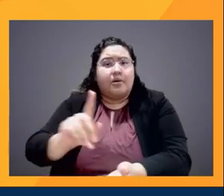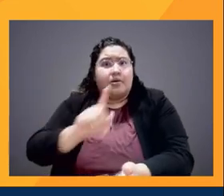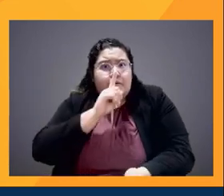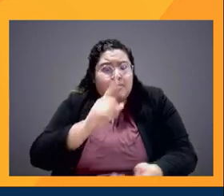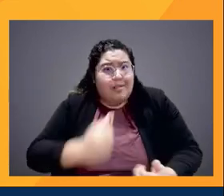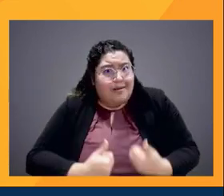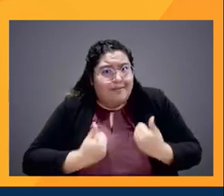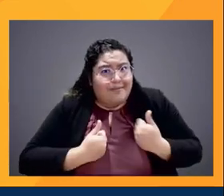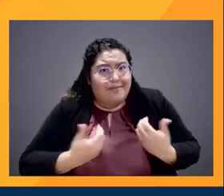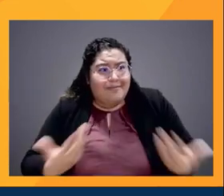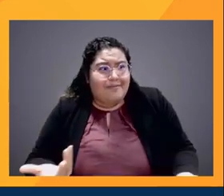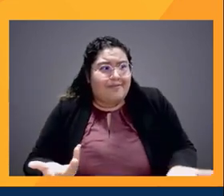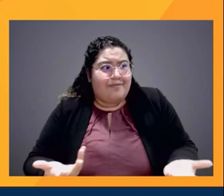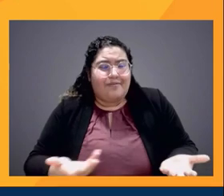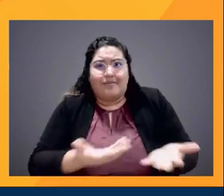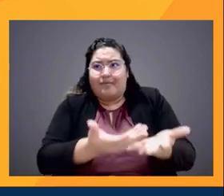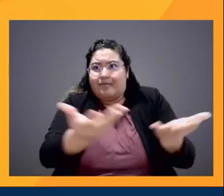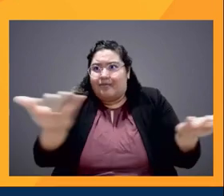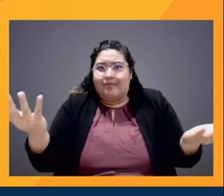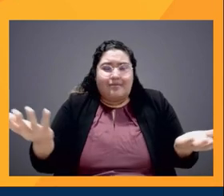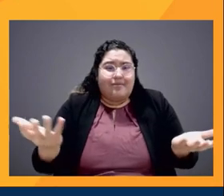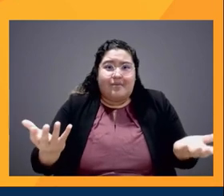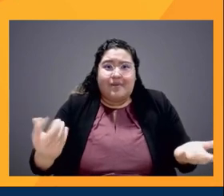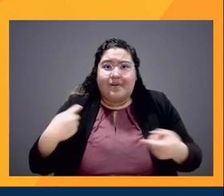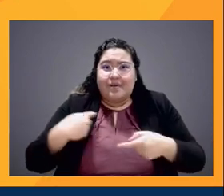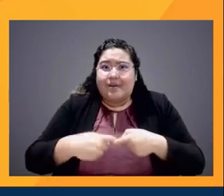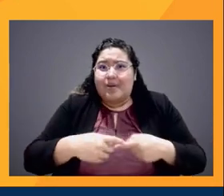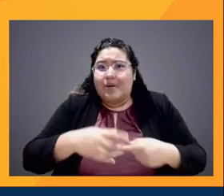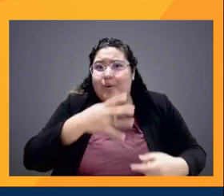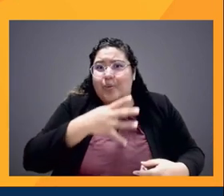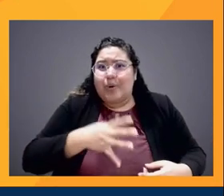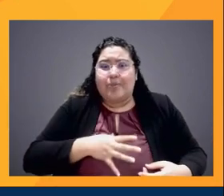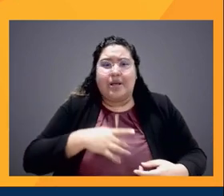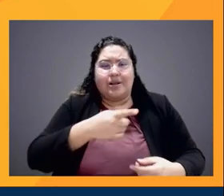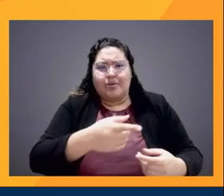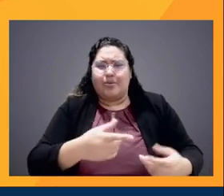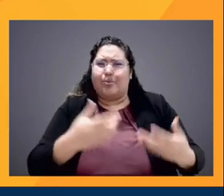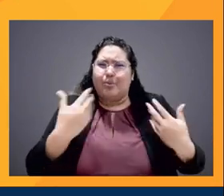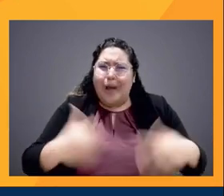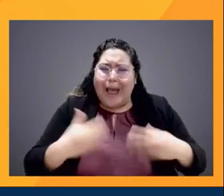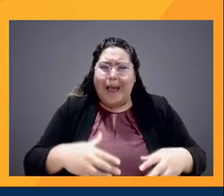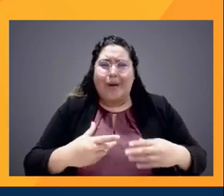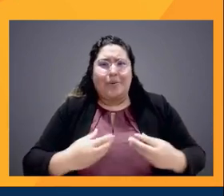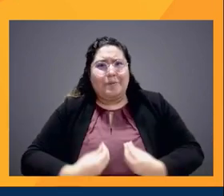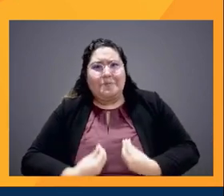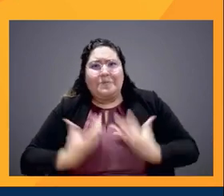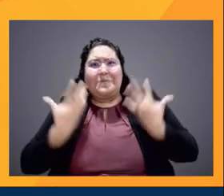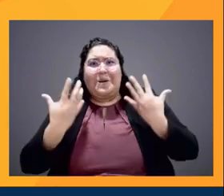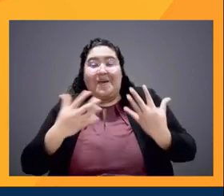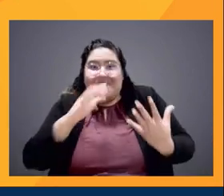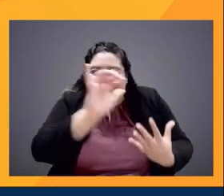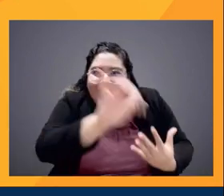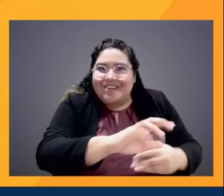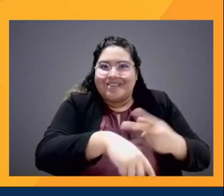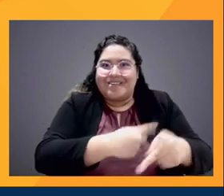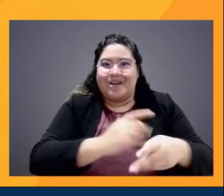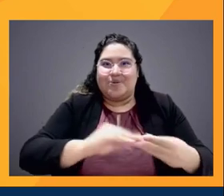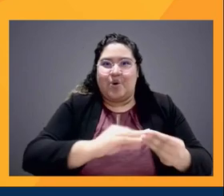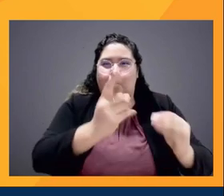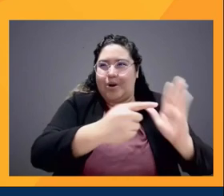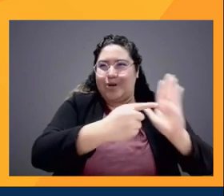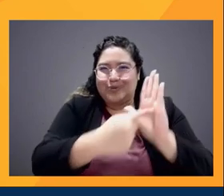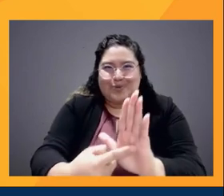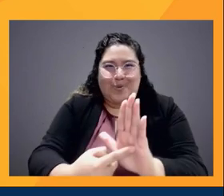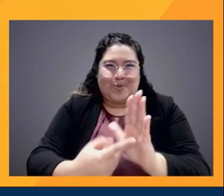we are full of women that, you know, they're quite inspiring. And those are the stories that I'm interested in doing. It's just